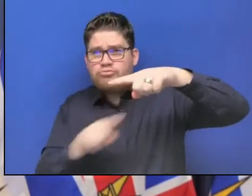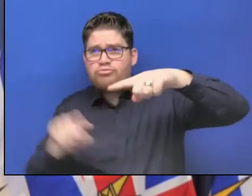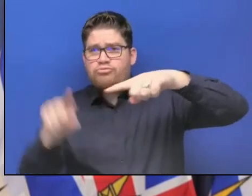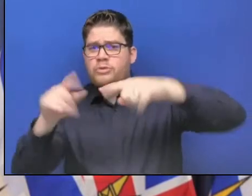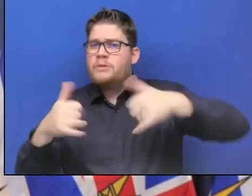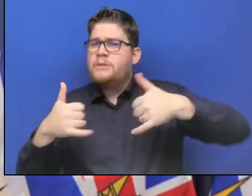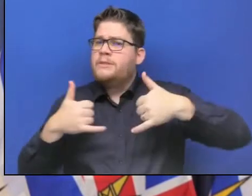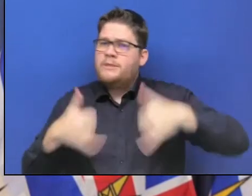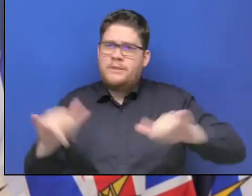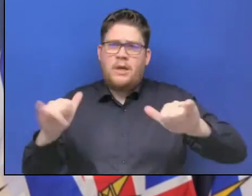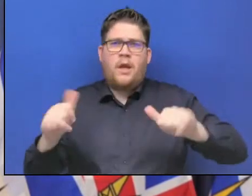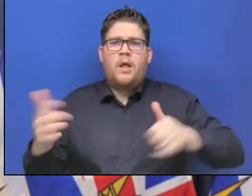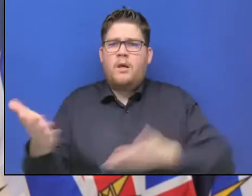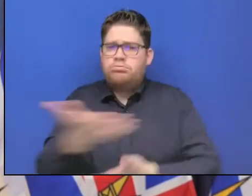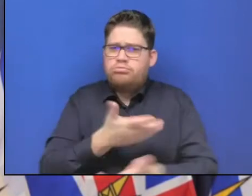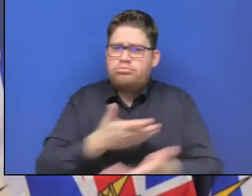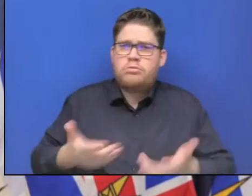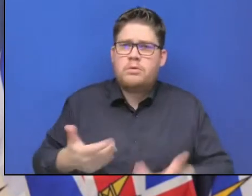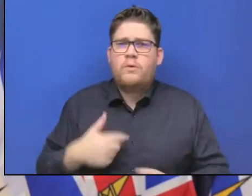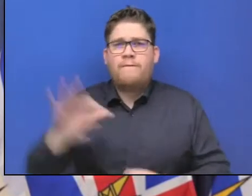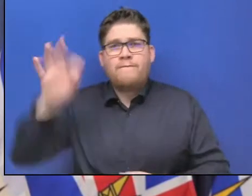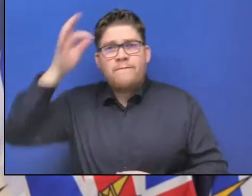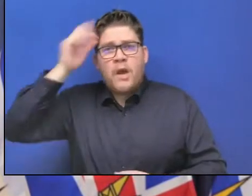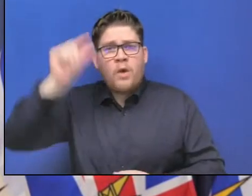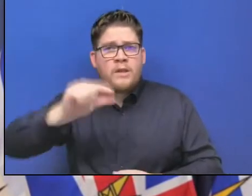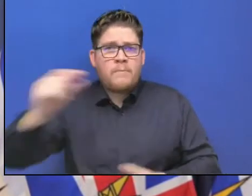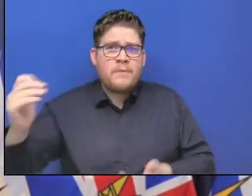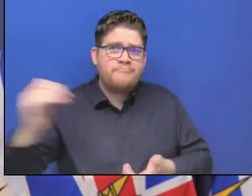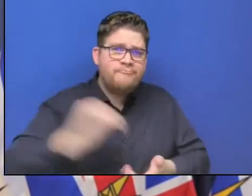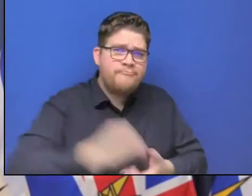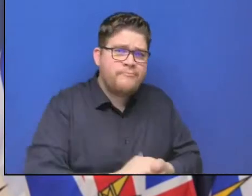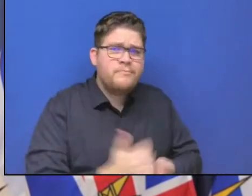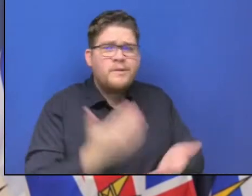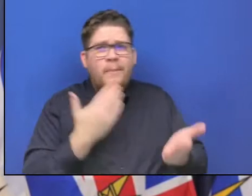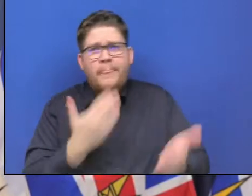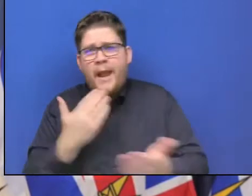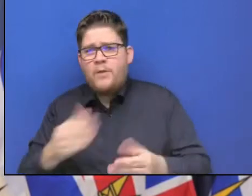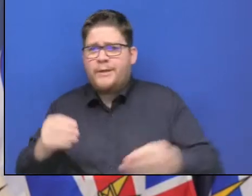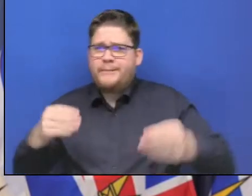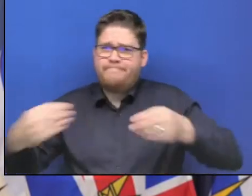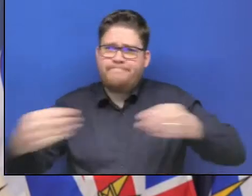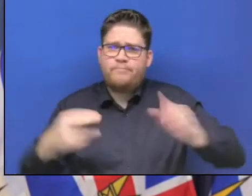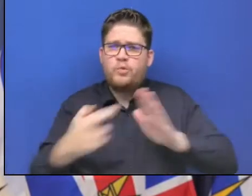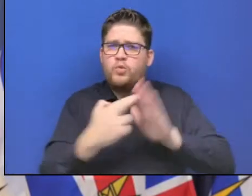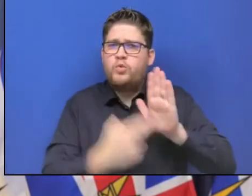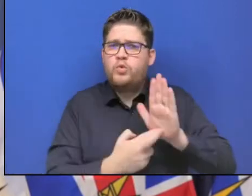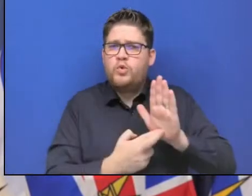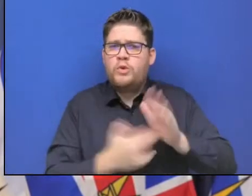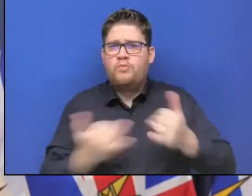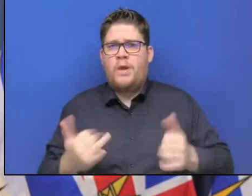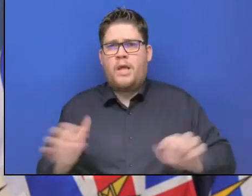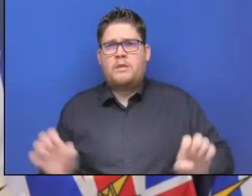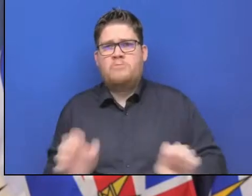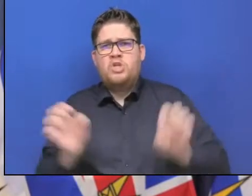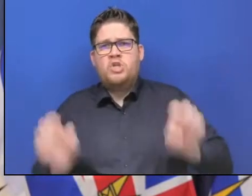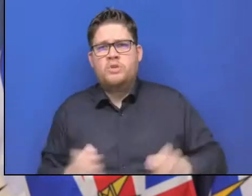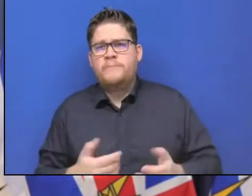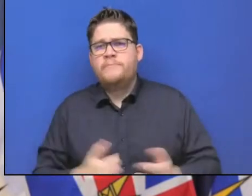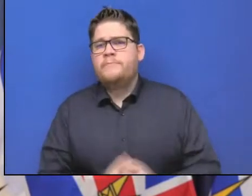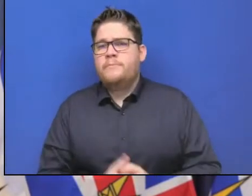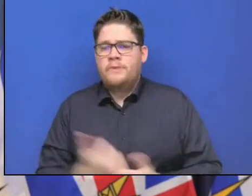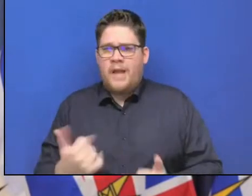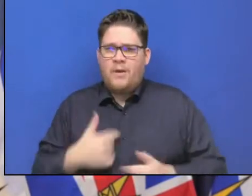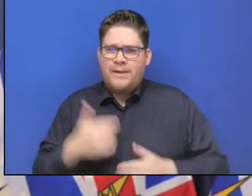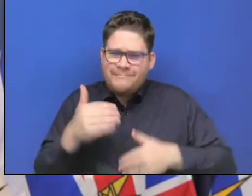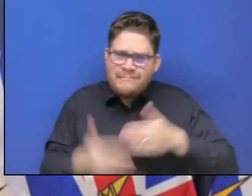create a set of flexibilities to help us in this time of need and allow much more commercial